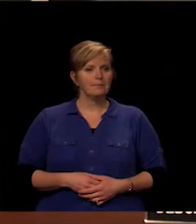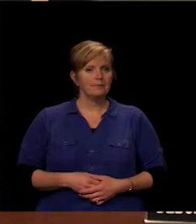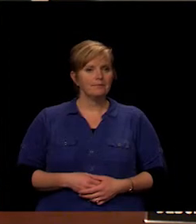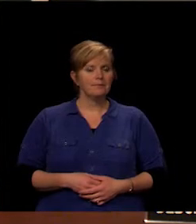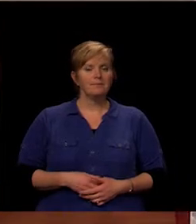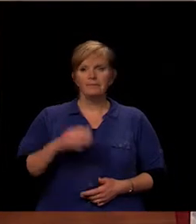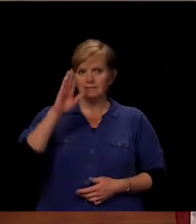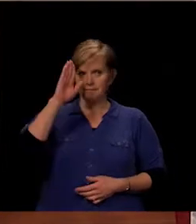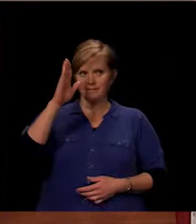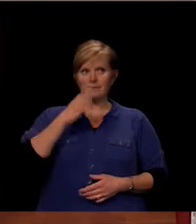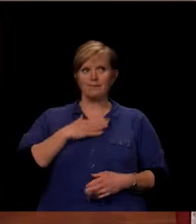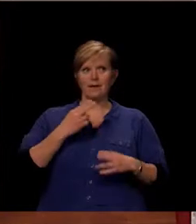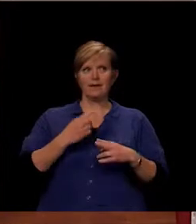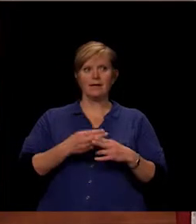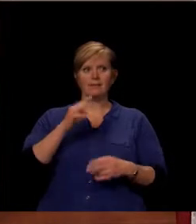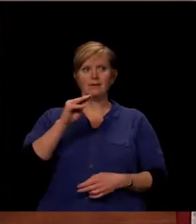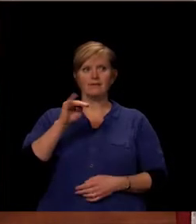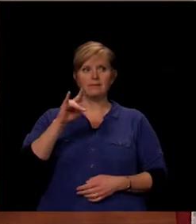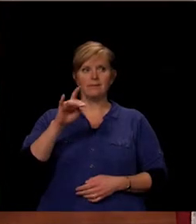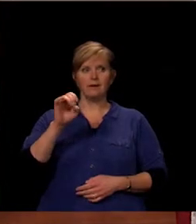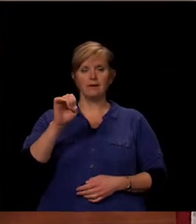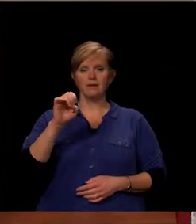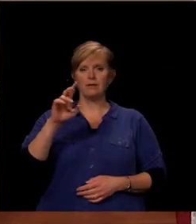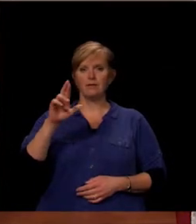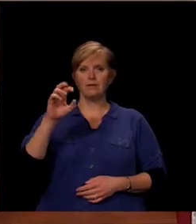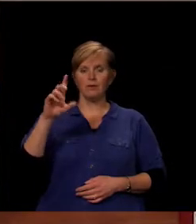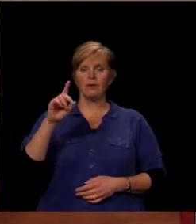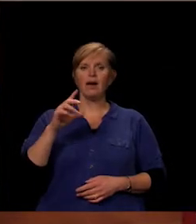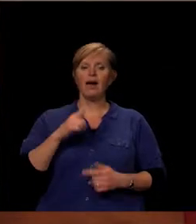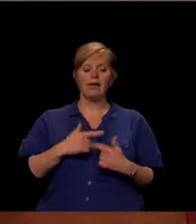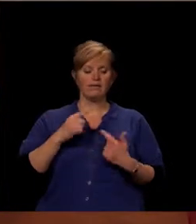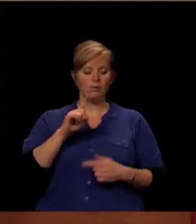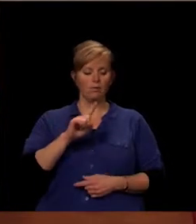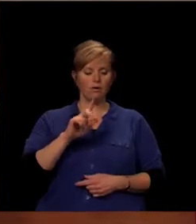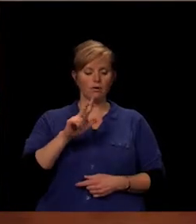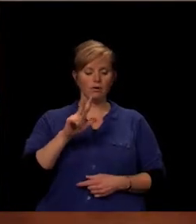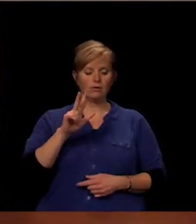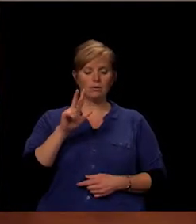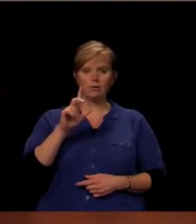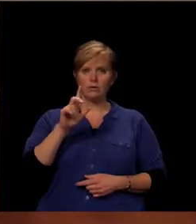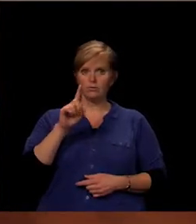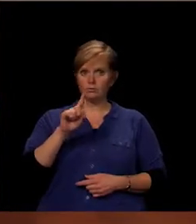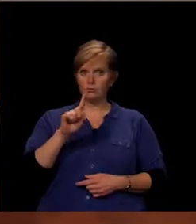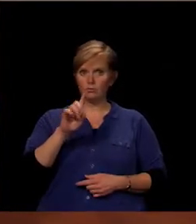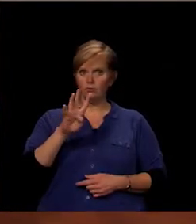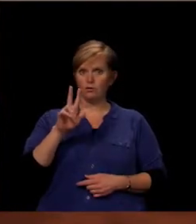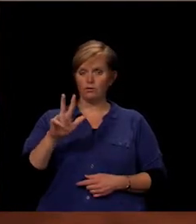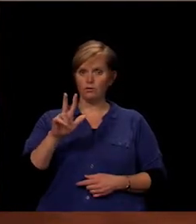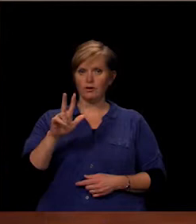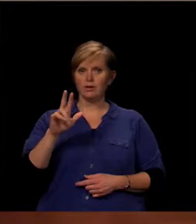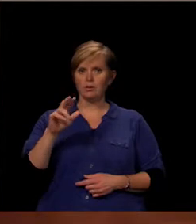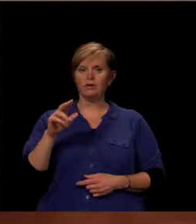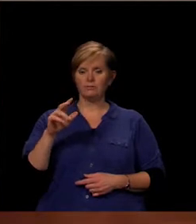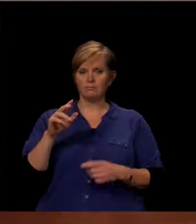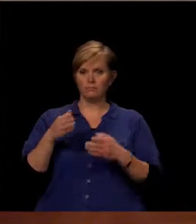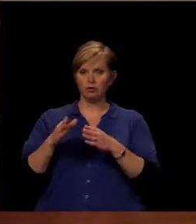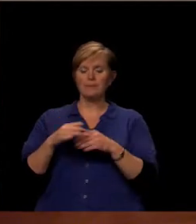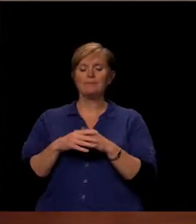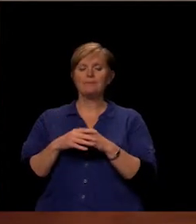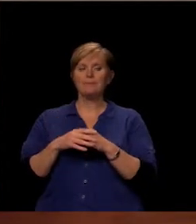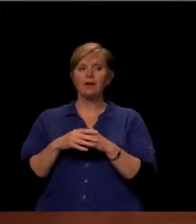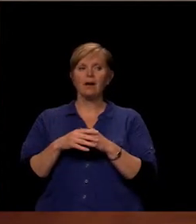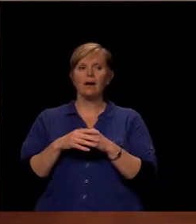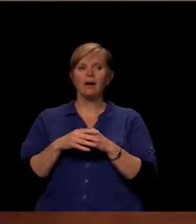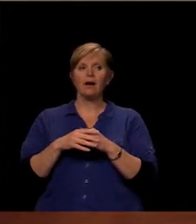My name is Mike Round and I live at 13234 Long Street in Overland Park. And I'd like to talk about the results of a recent survey by the National